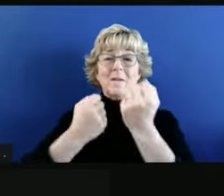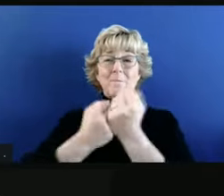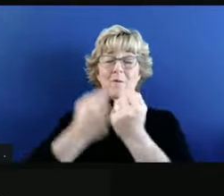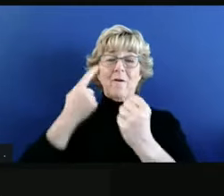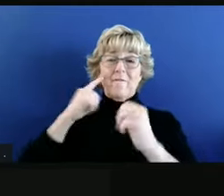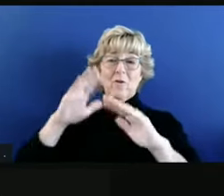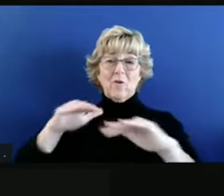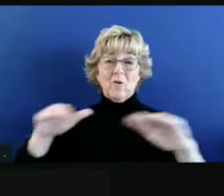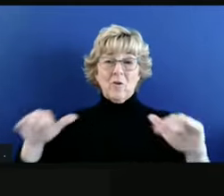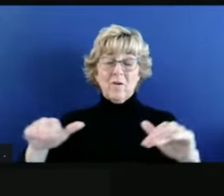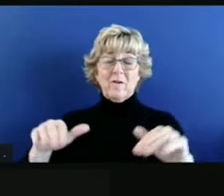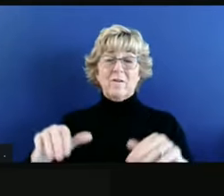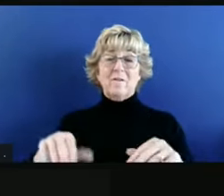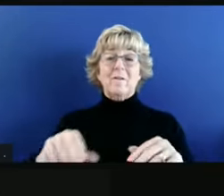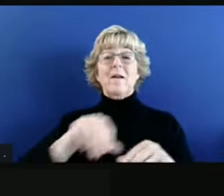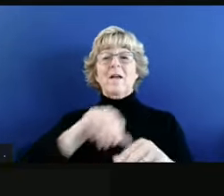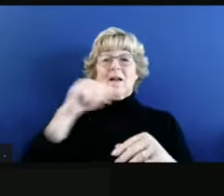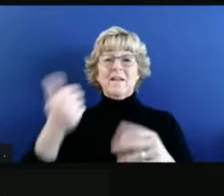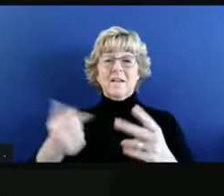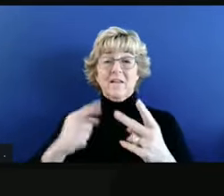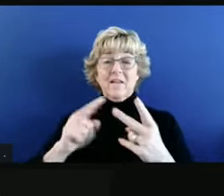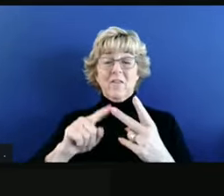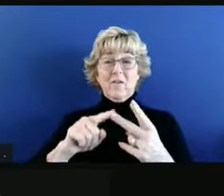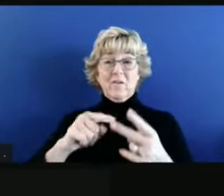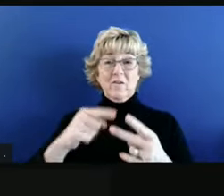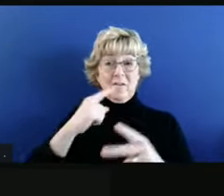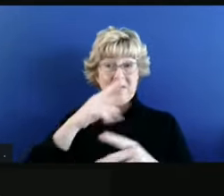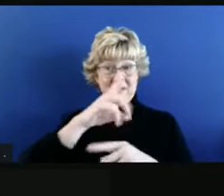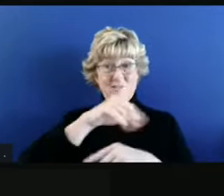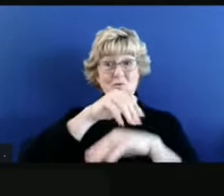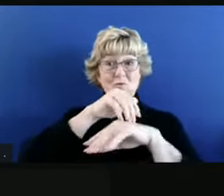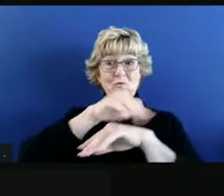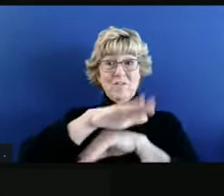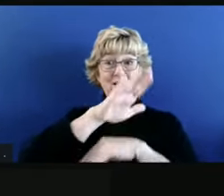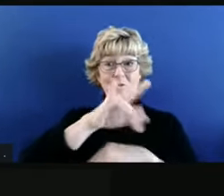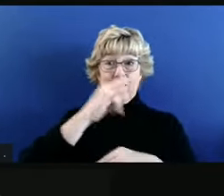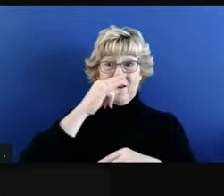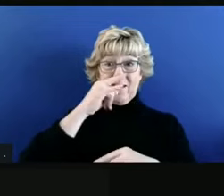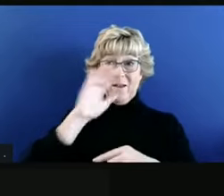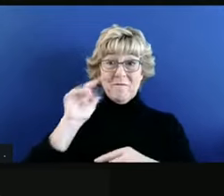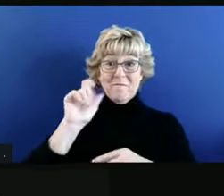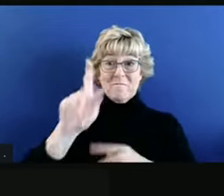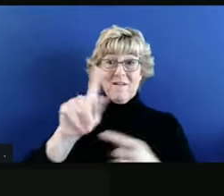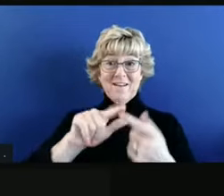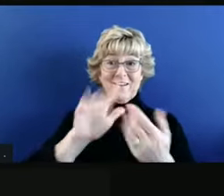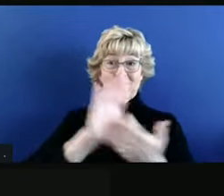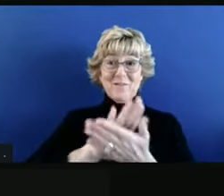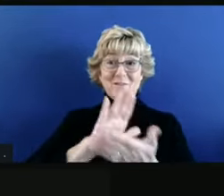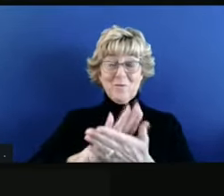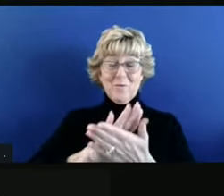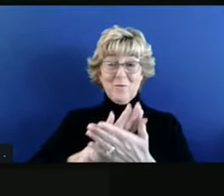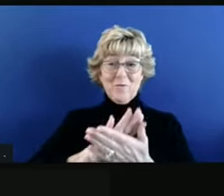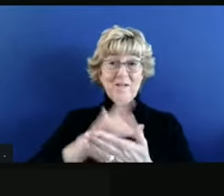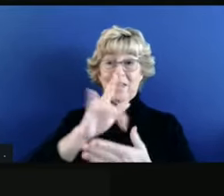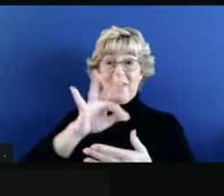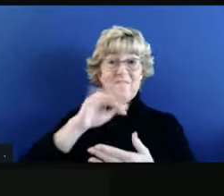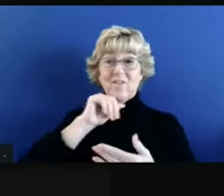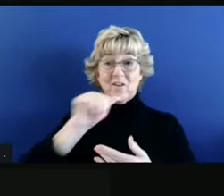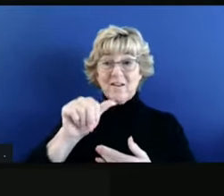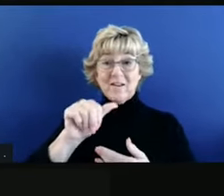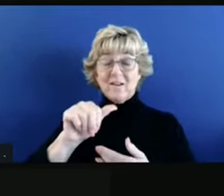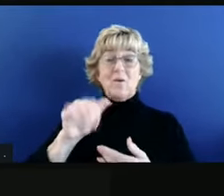question related, which is whether you've sent your own kids back to school, and if not, whether you would send them back. Thanks.